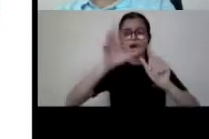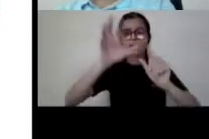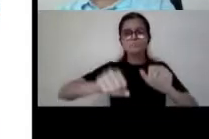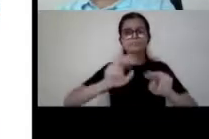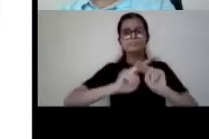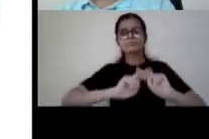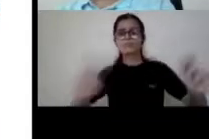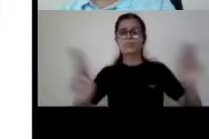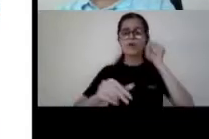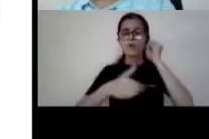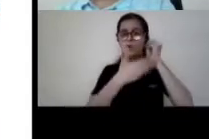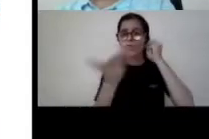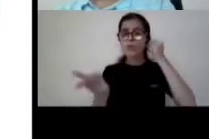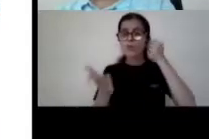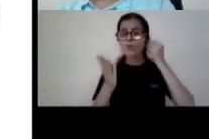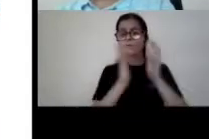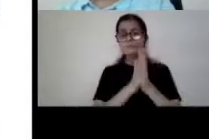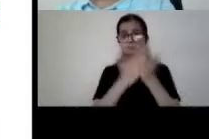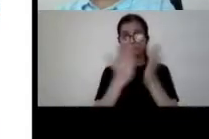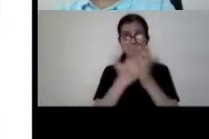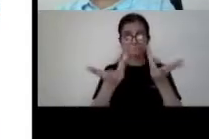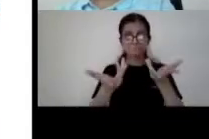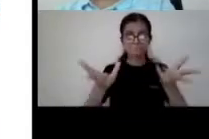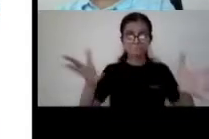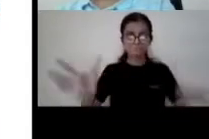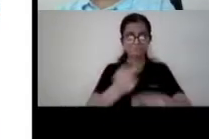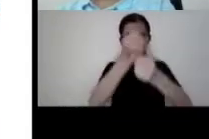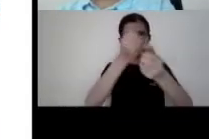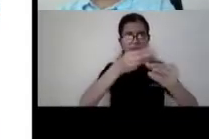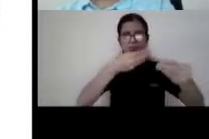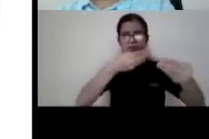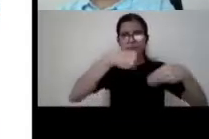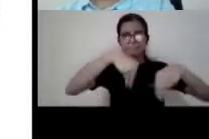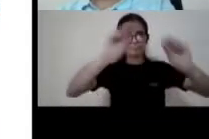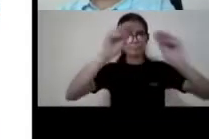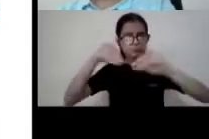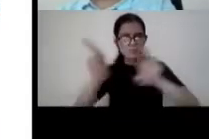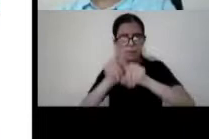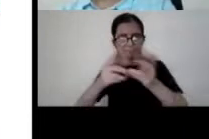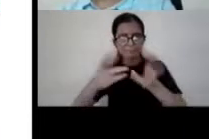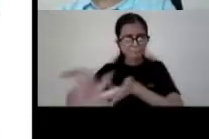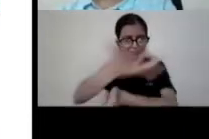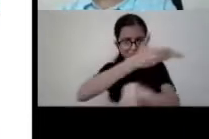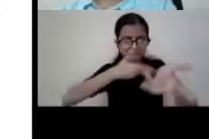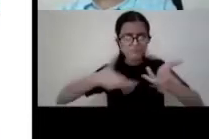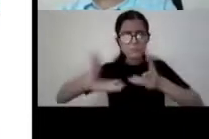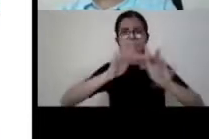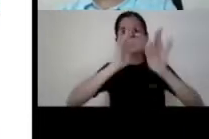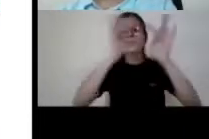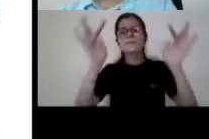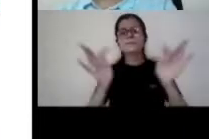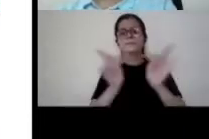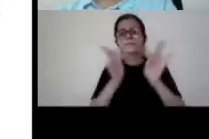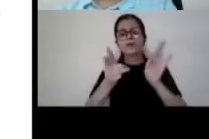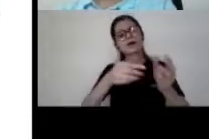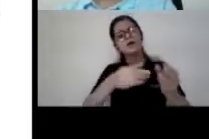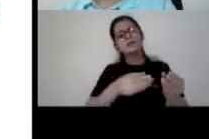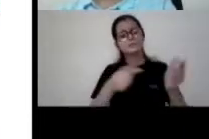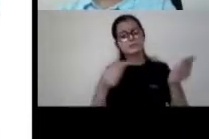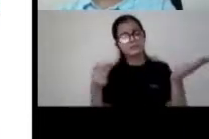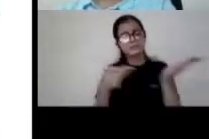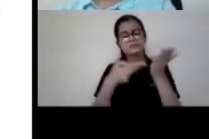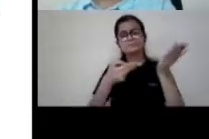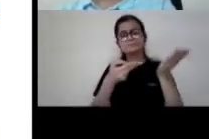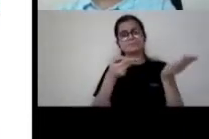those books together to the end users and delivering those that content actually directly on the device of the user so if i